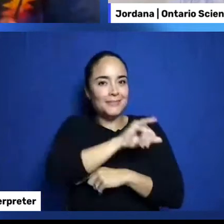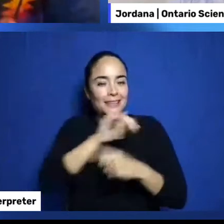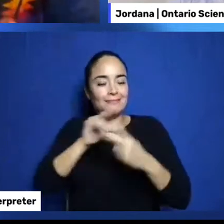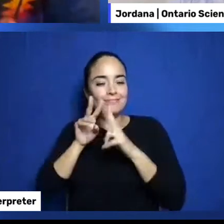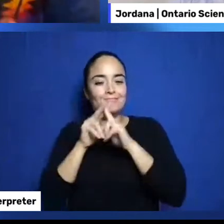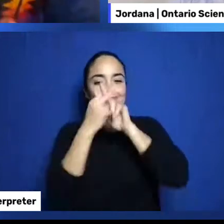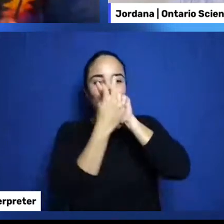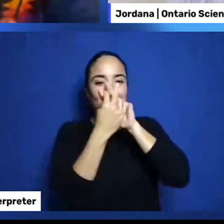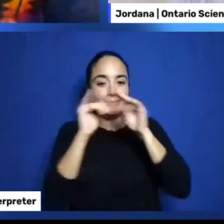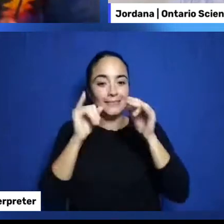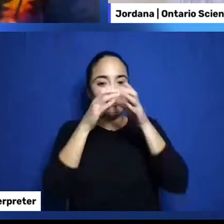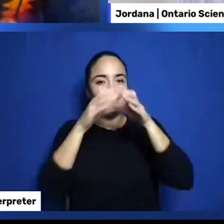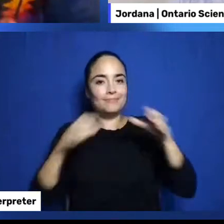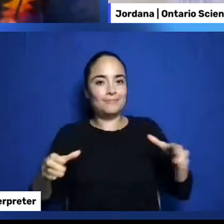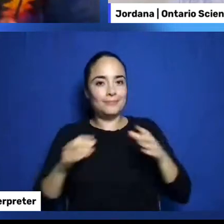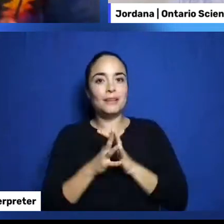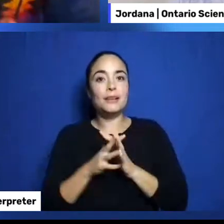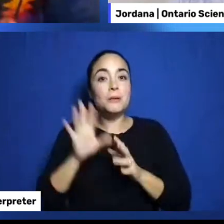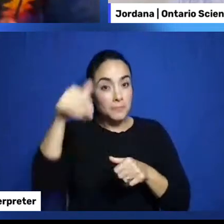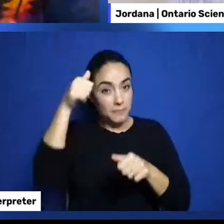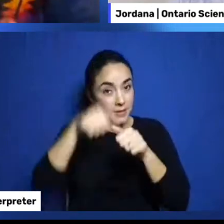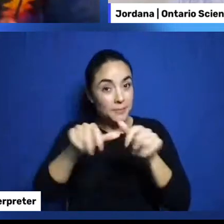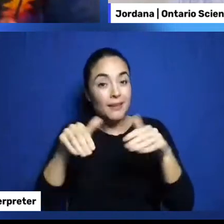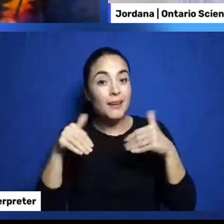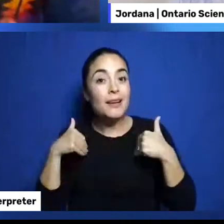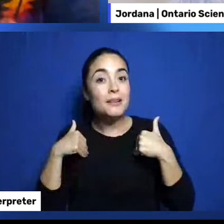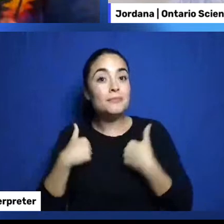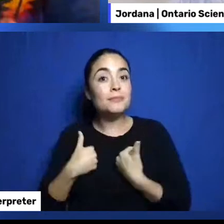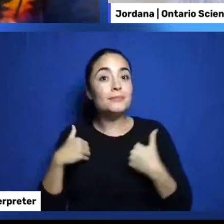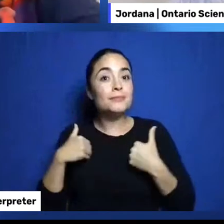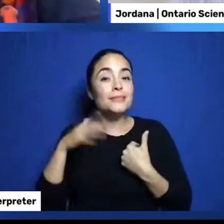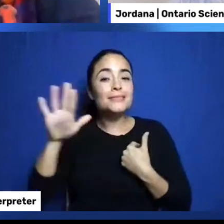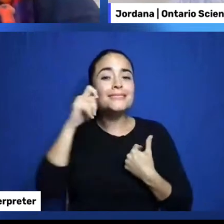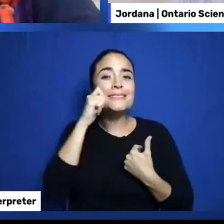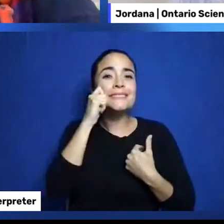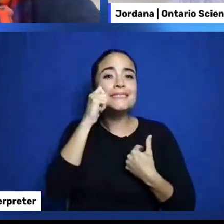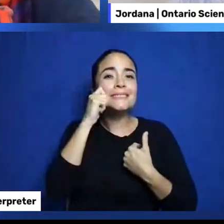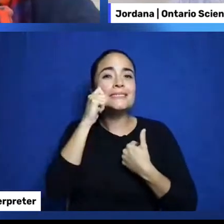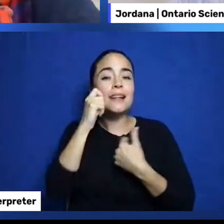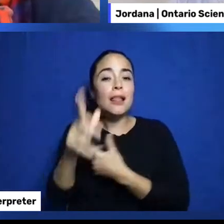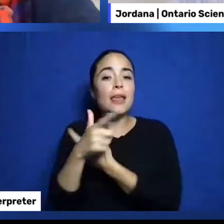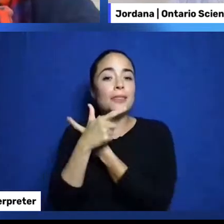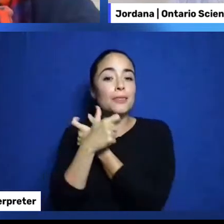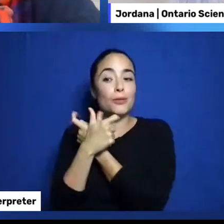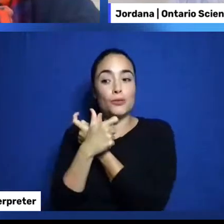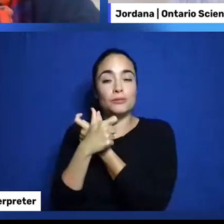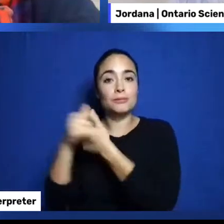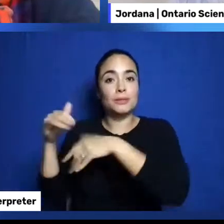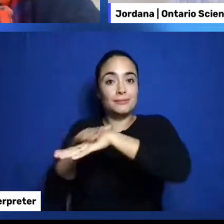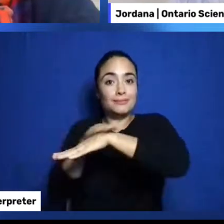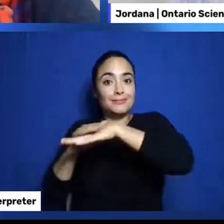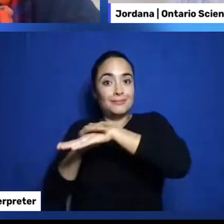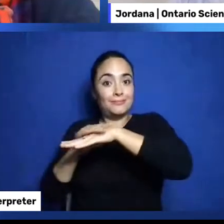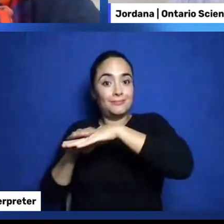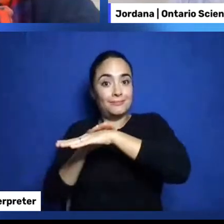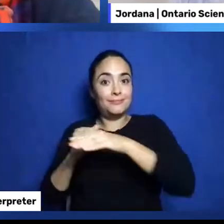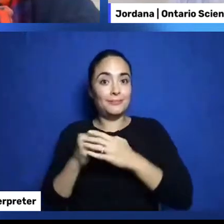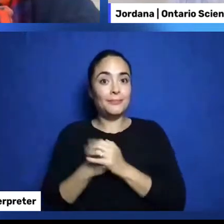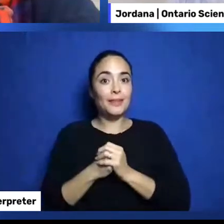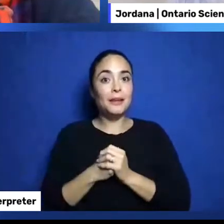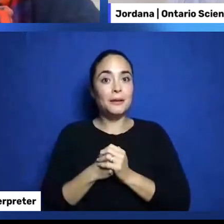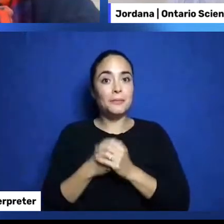Is leather. And there's lots of durable things in this world. Made from leather. Right. Makes sense.